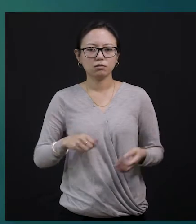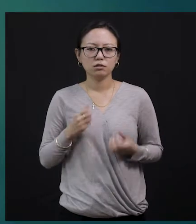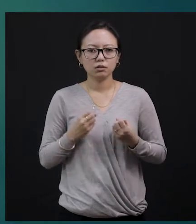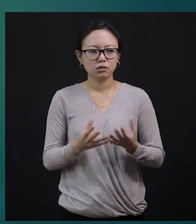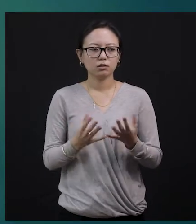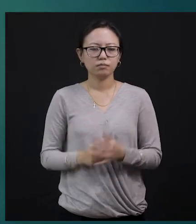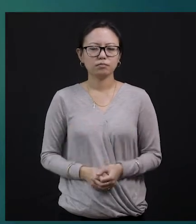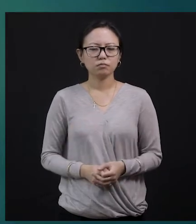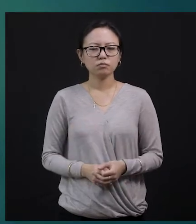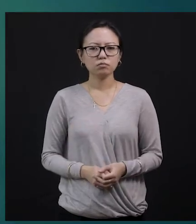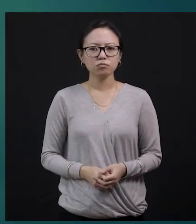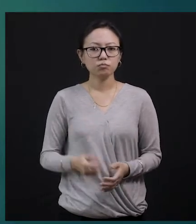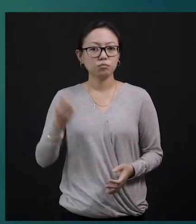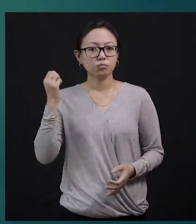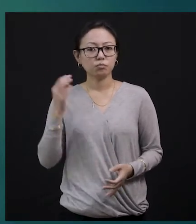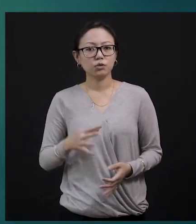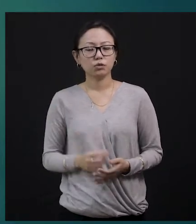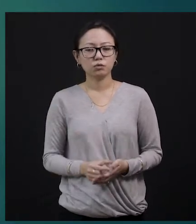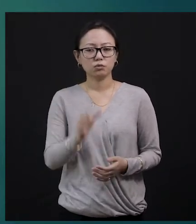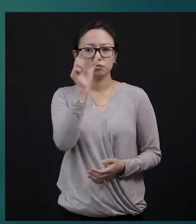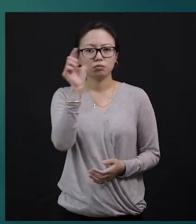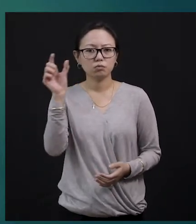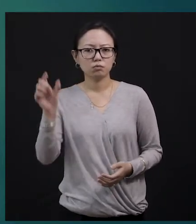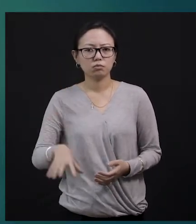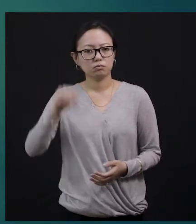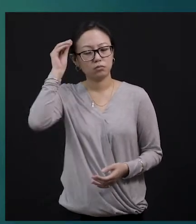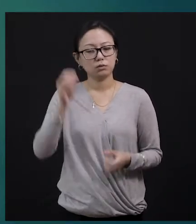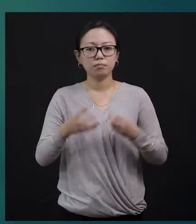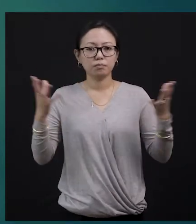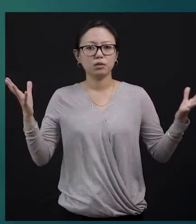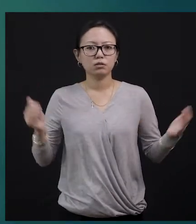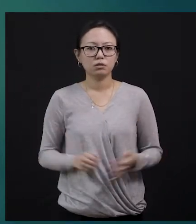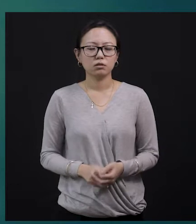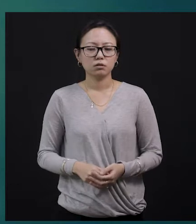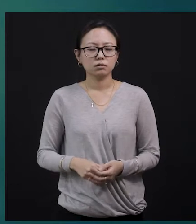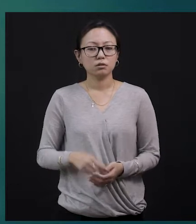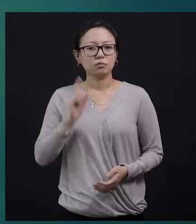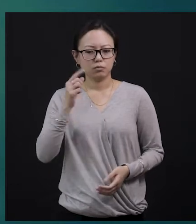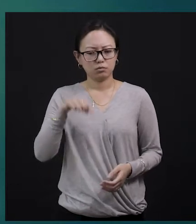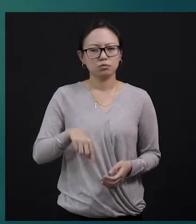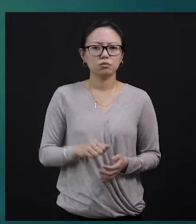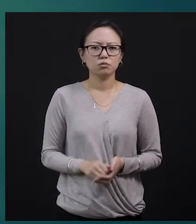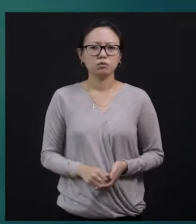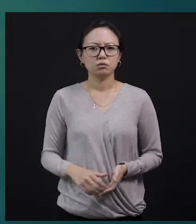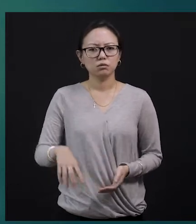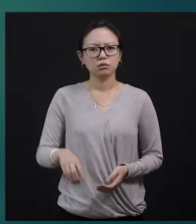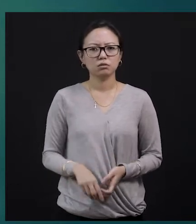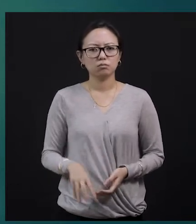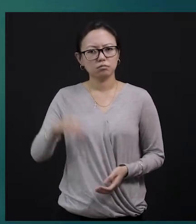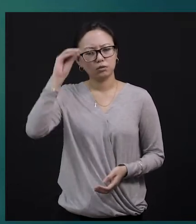been learning so many new words. But in today's class, I'm going to give you only a little bit of words because I don't want to burden you.